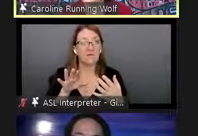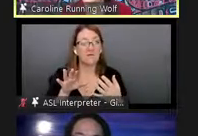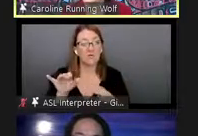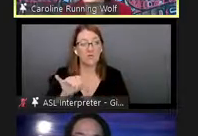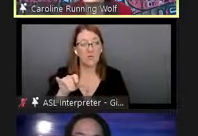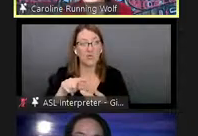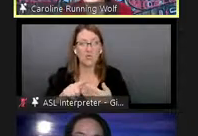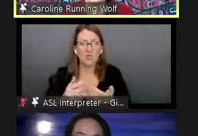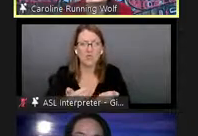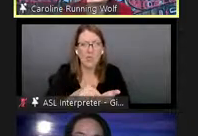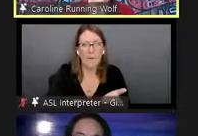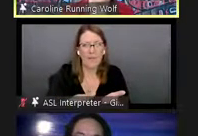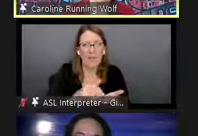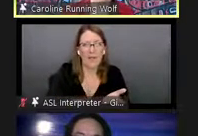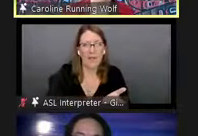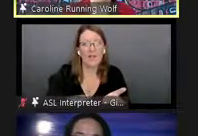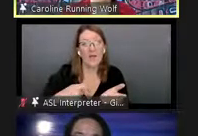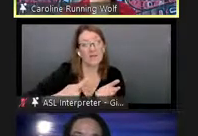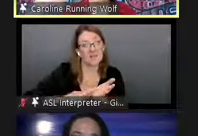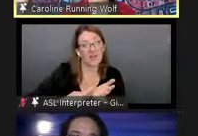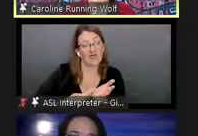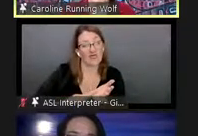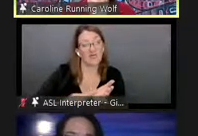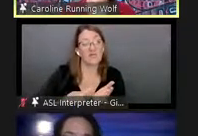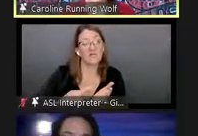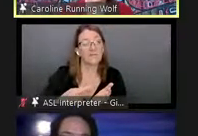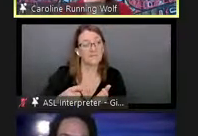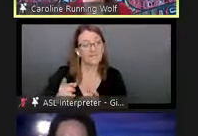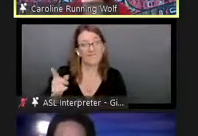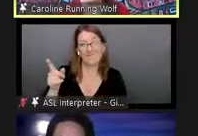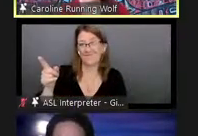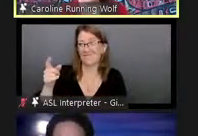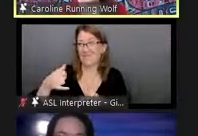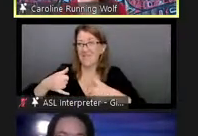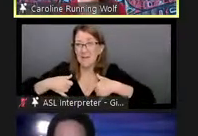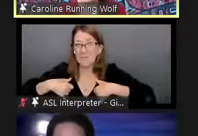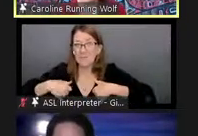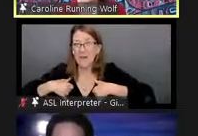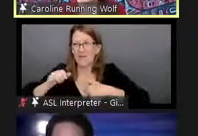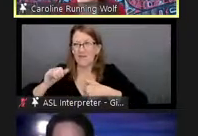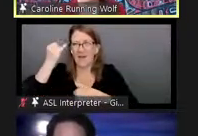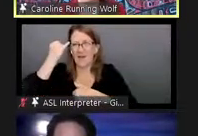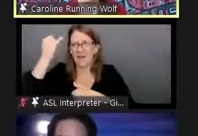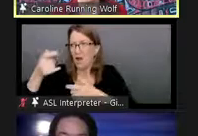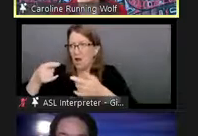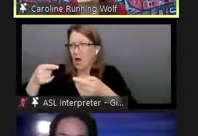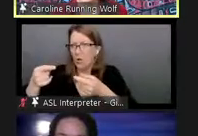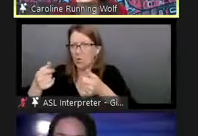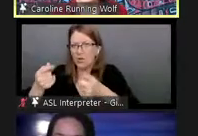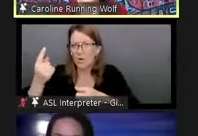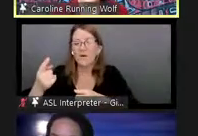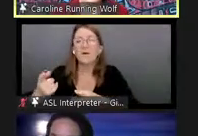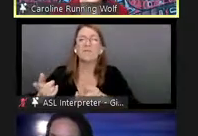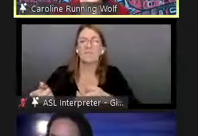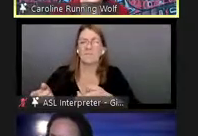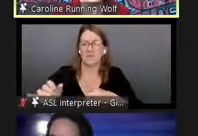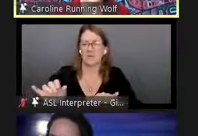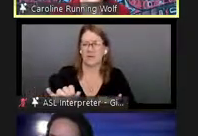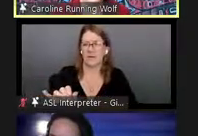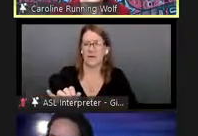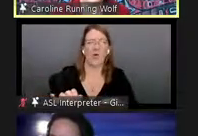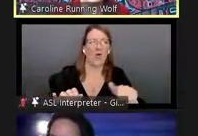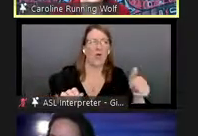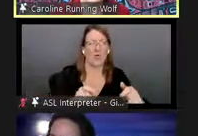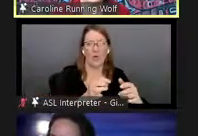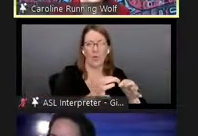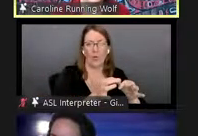that kind of discussion that came out of the backpack situation and because i saw that earlier in